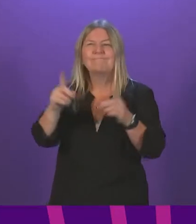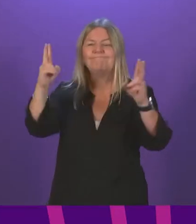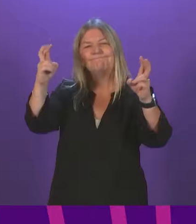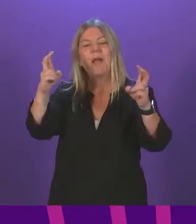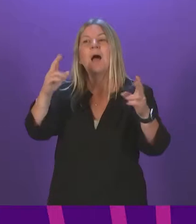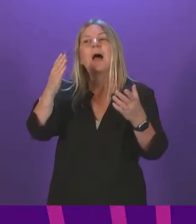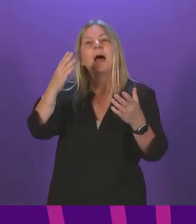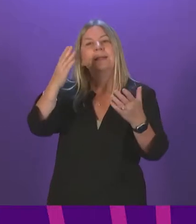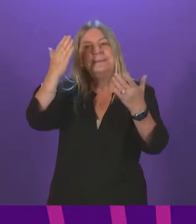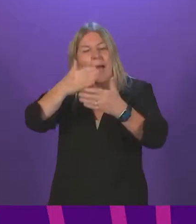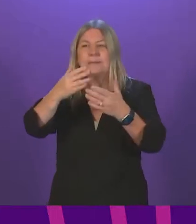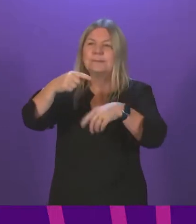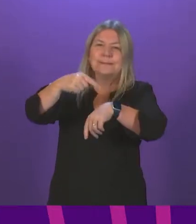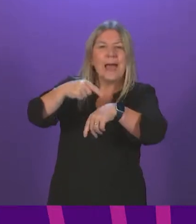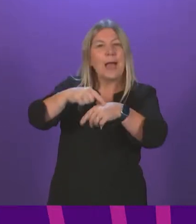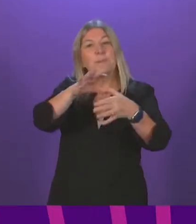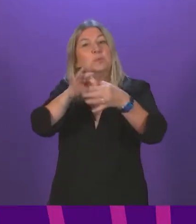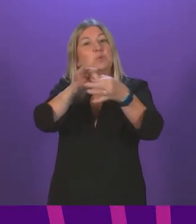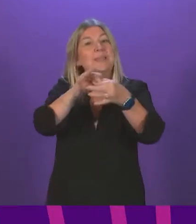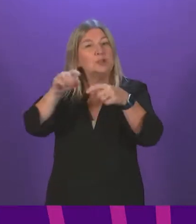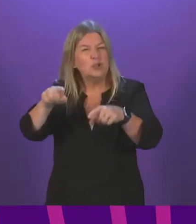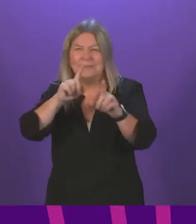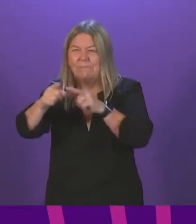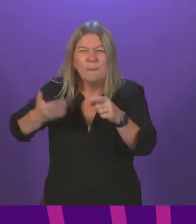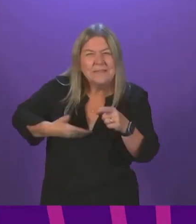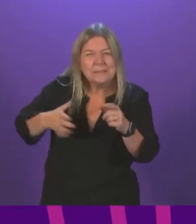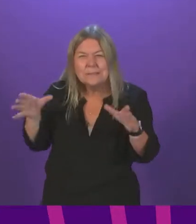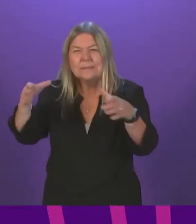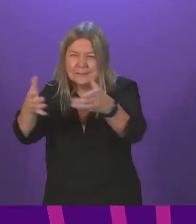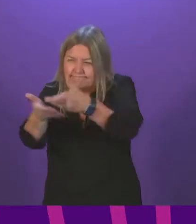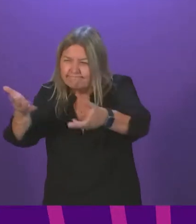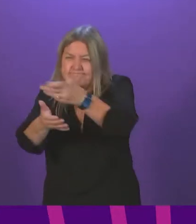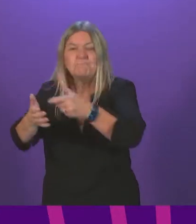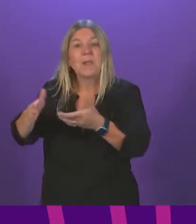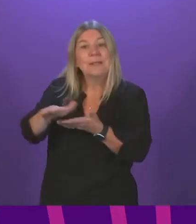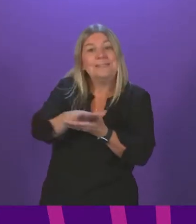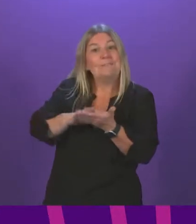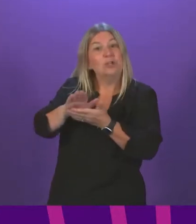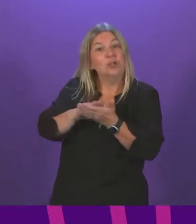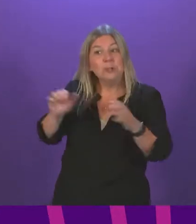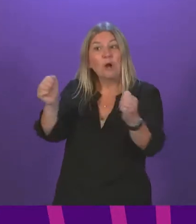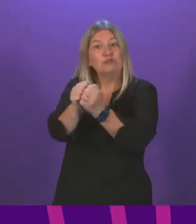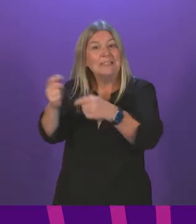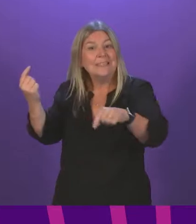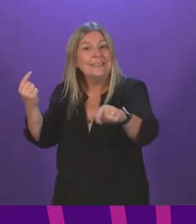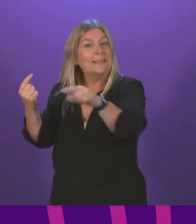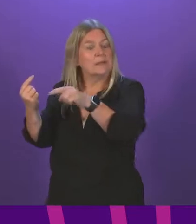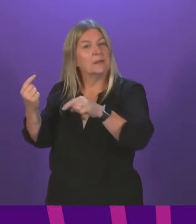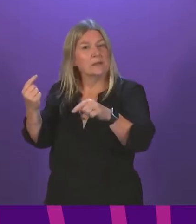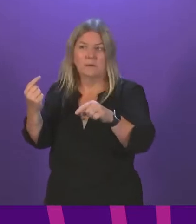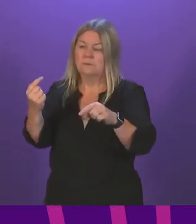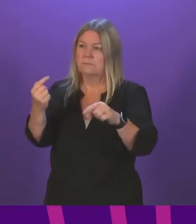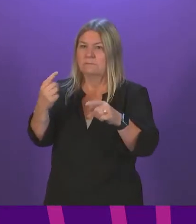be certain about the details of that definition. We are working through individual questions